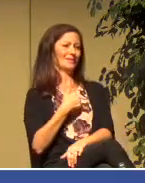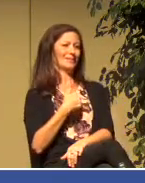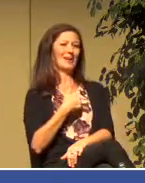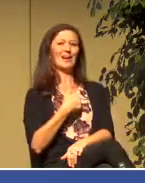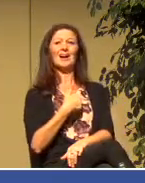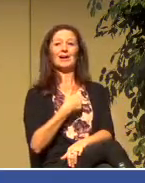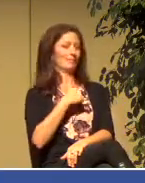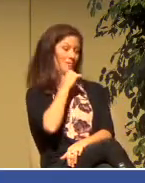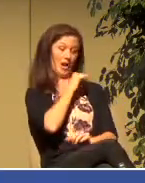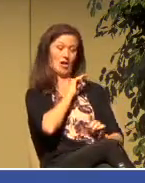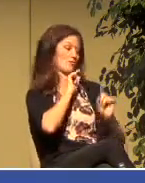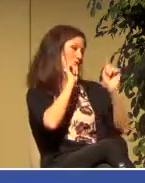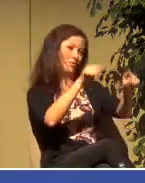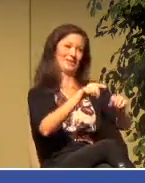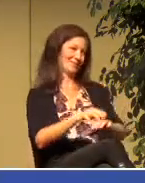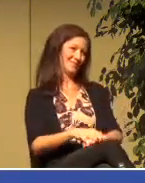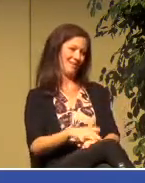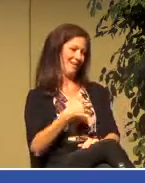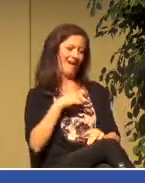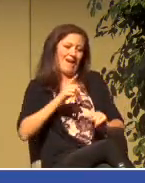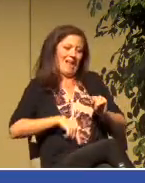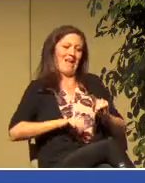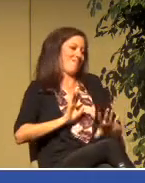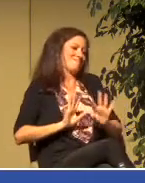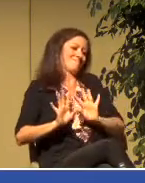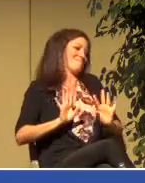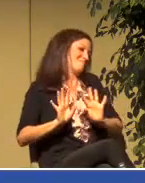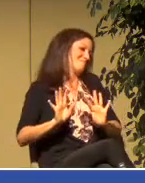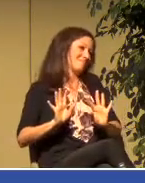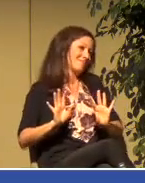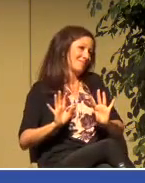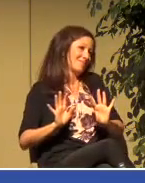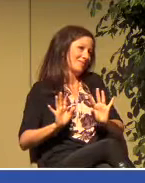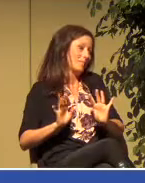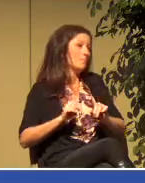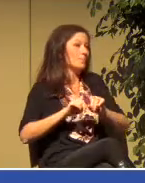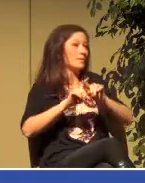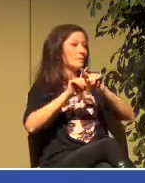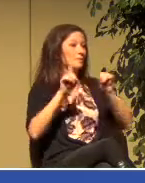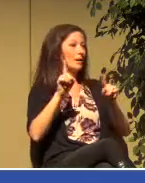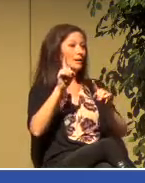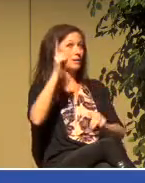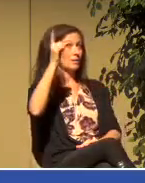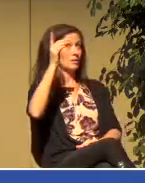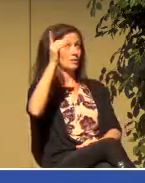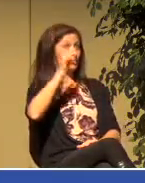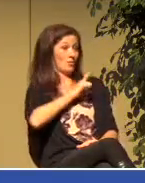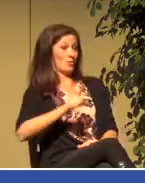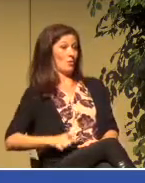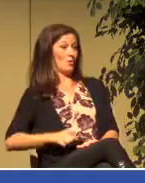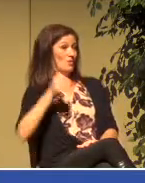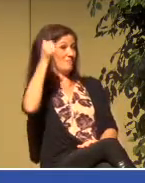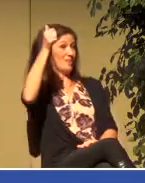I'm not going. I can't do that. But the Lord is insistent.